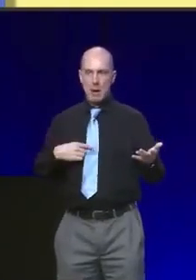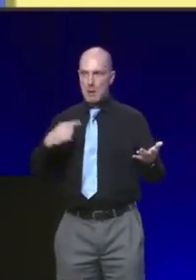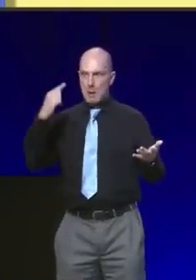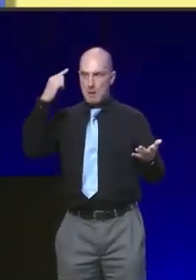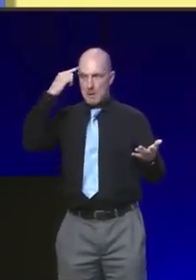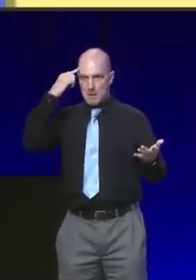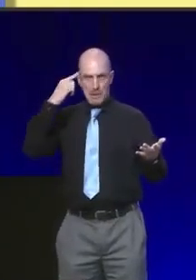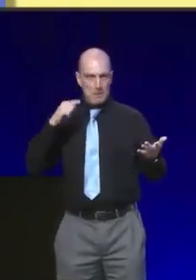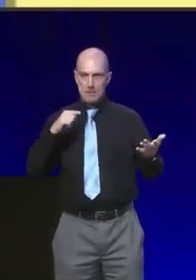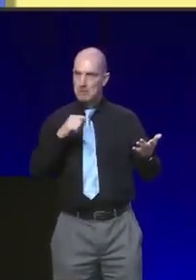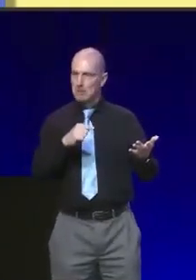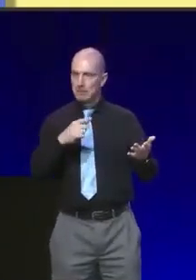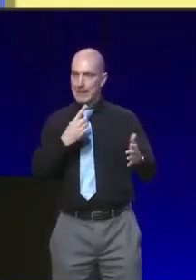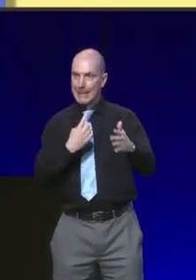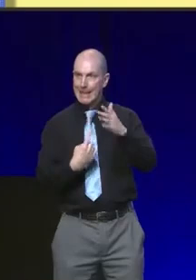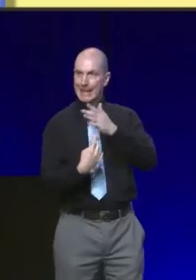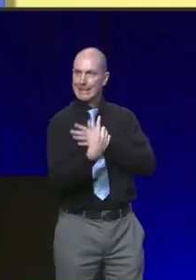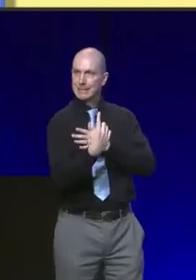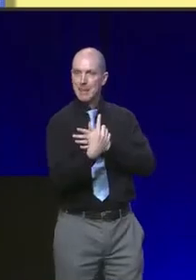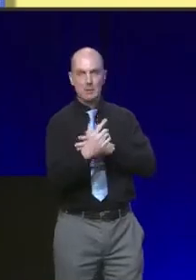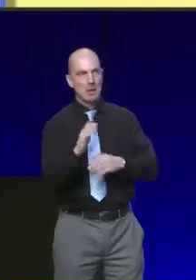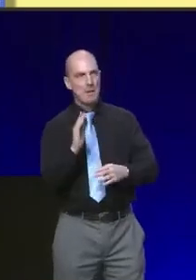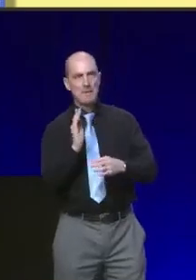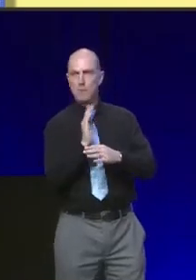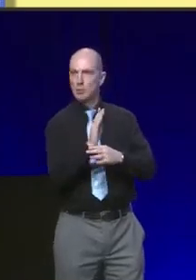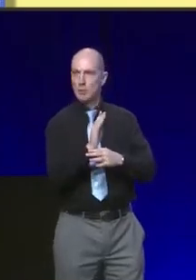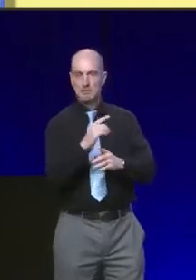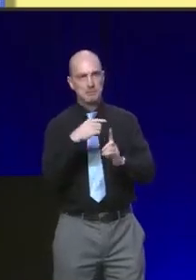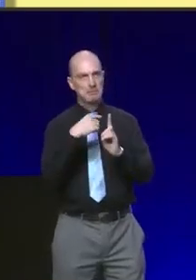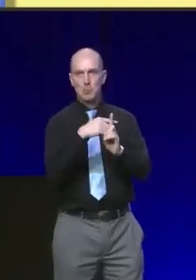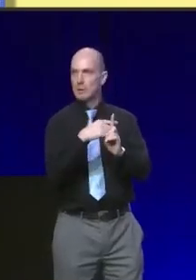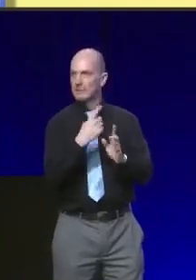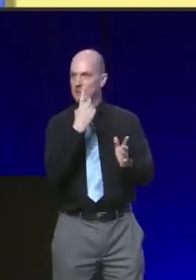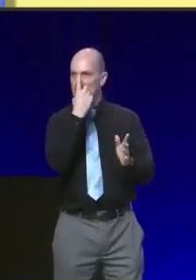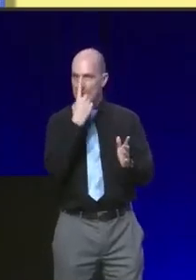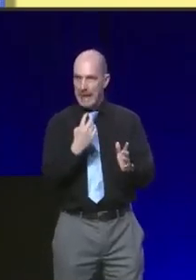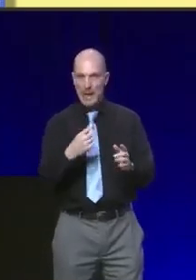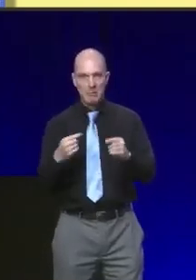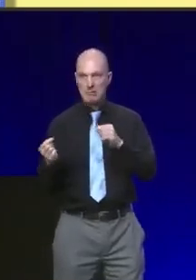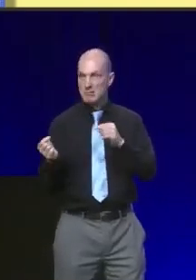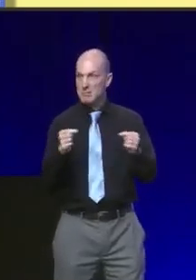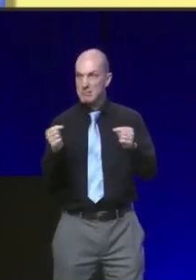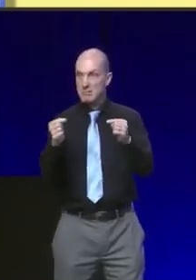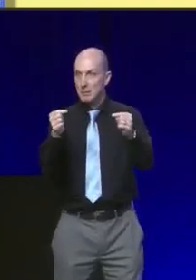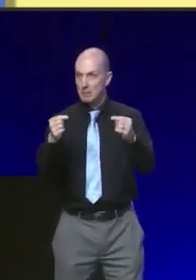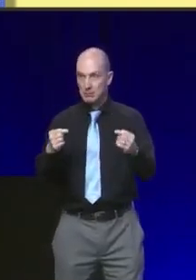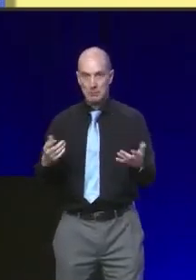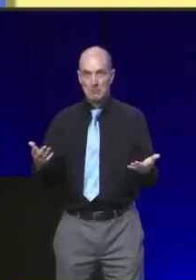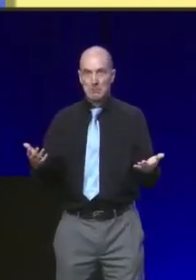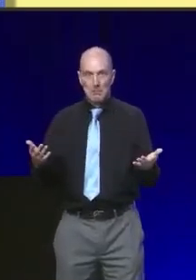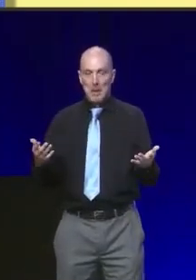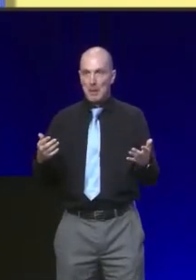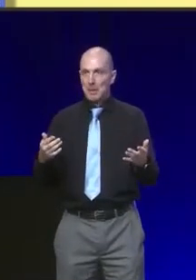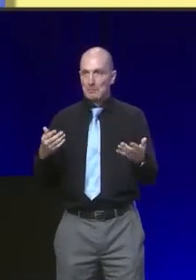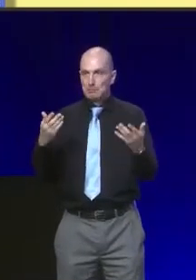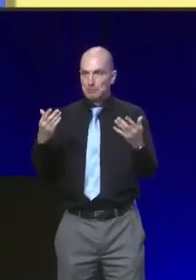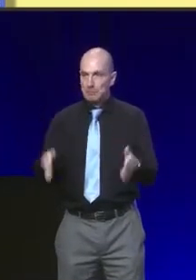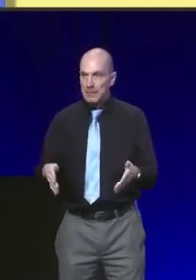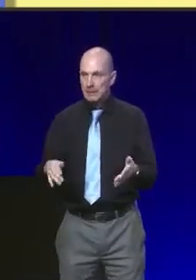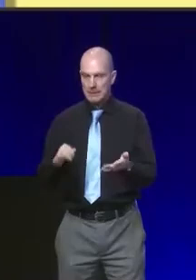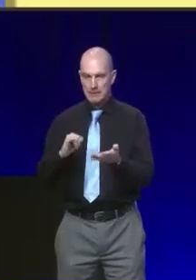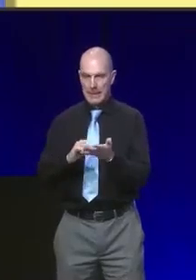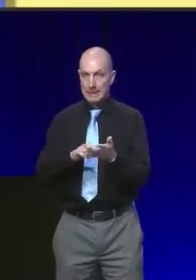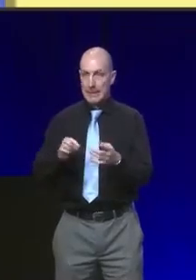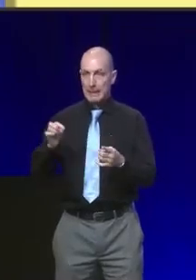became the dominant debate of Scottish politics. Delegates, it's only because the SNP